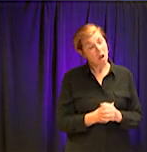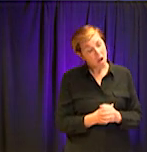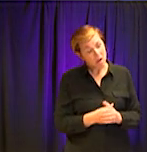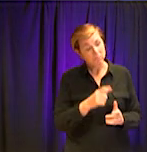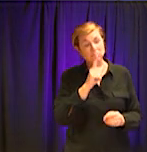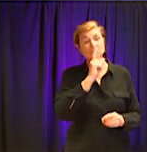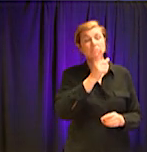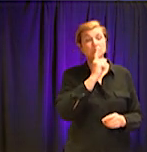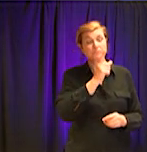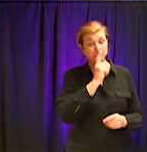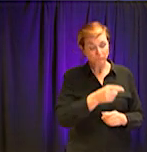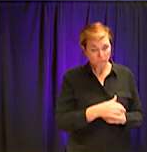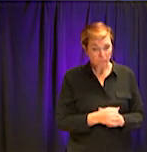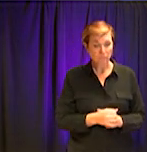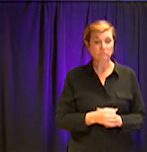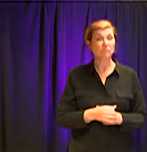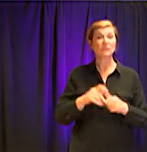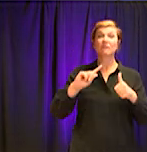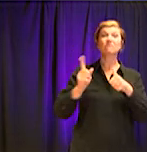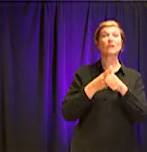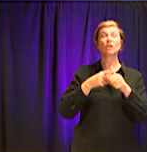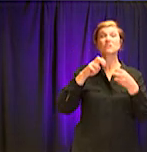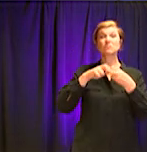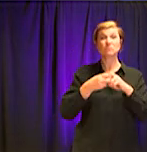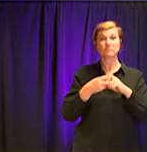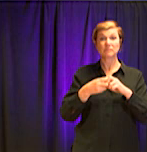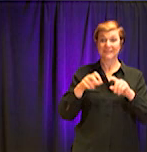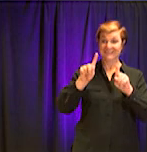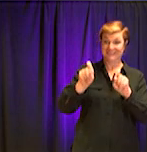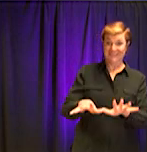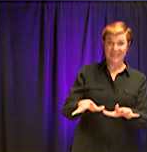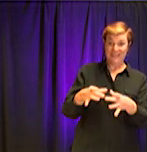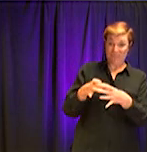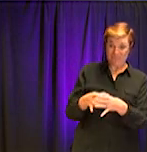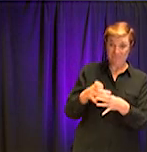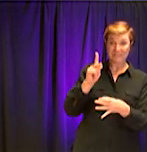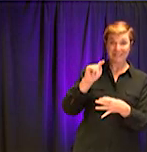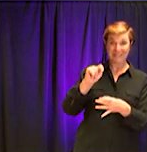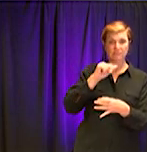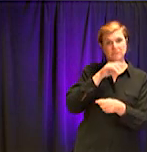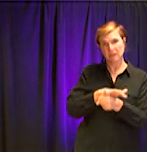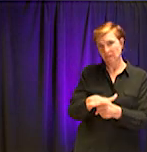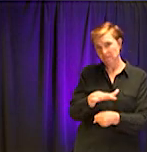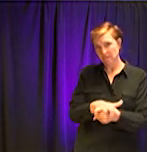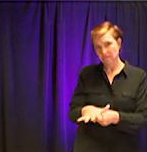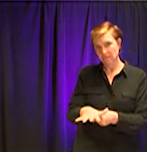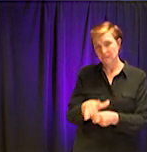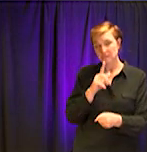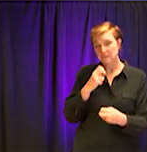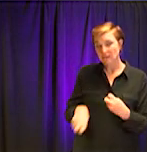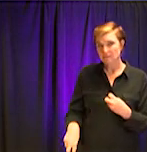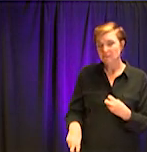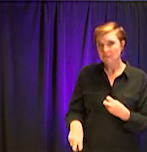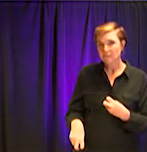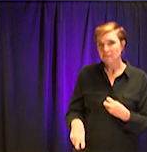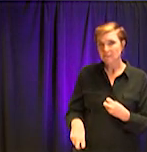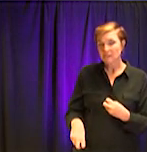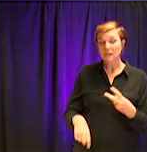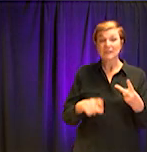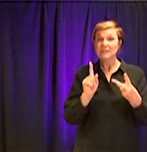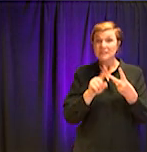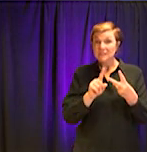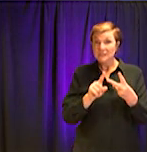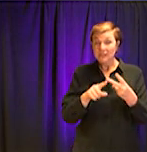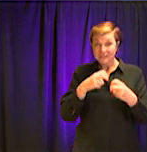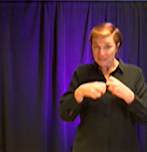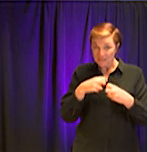not having readily available testing makes it, makes it more difficult. The thing that it makes most difficult is having an understanding about how